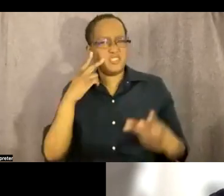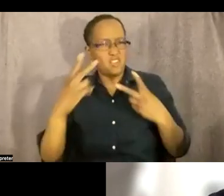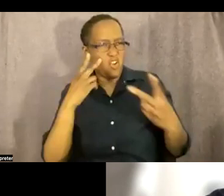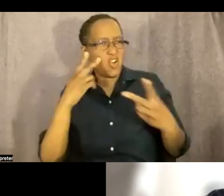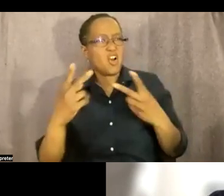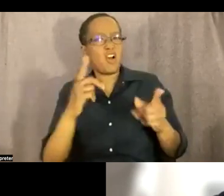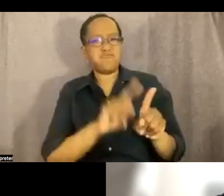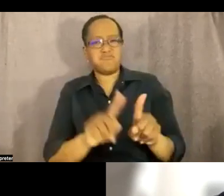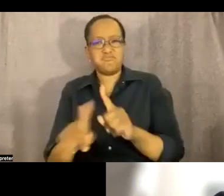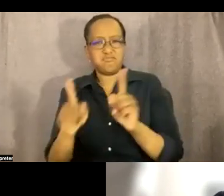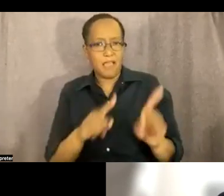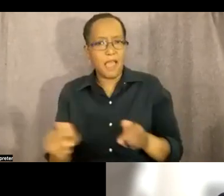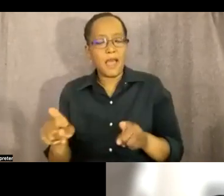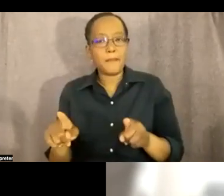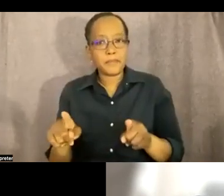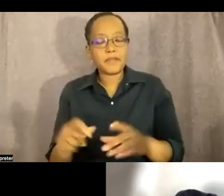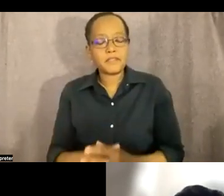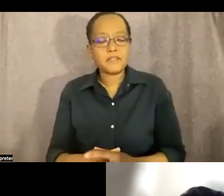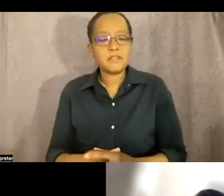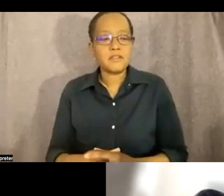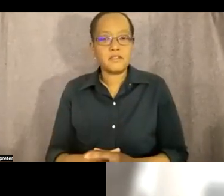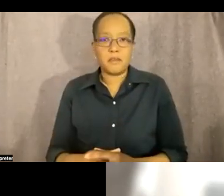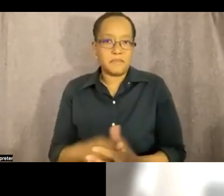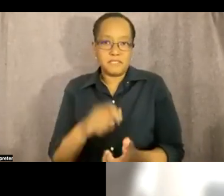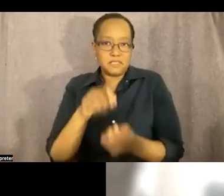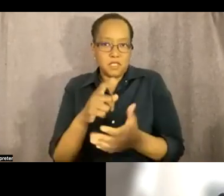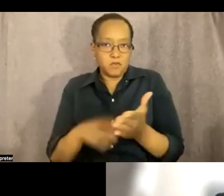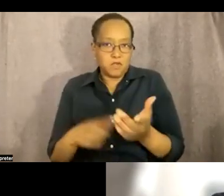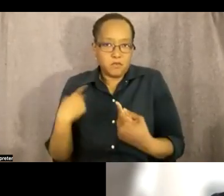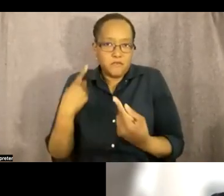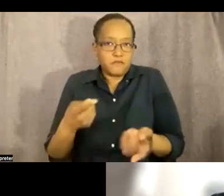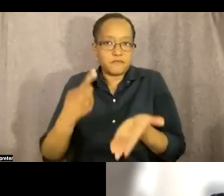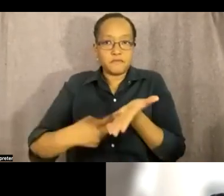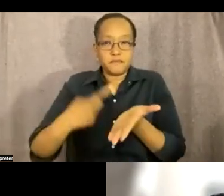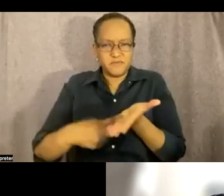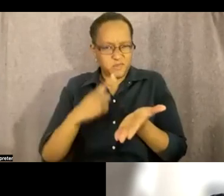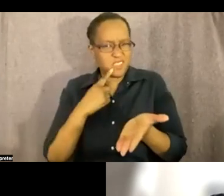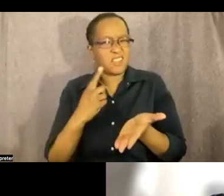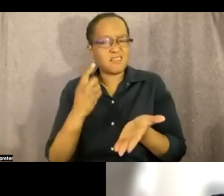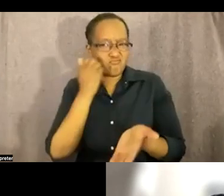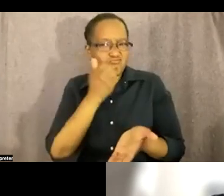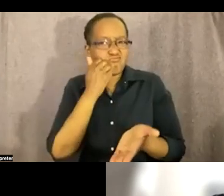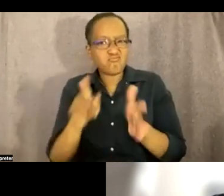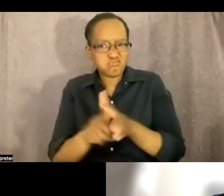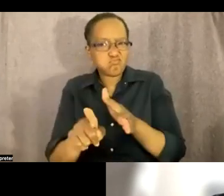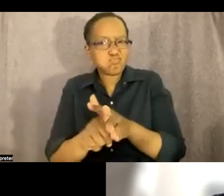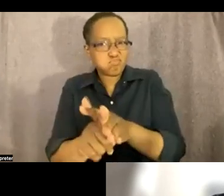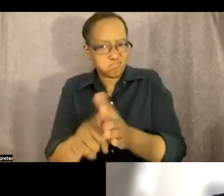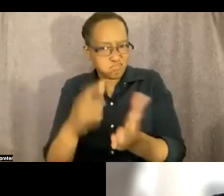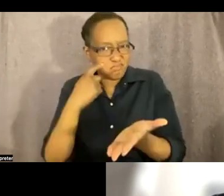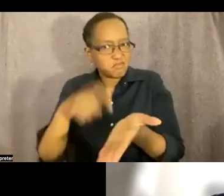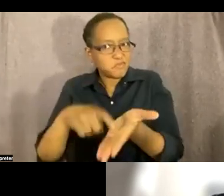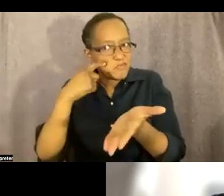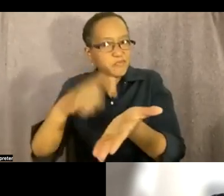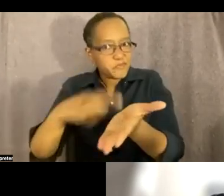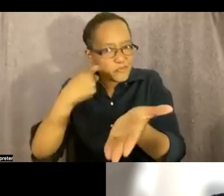i mean exactly this is what we're we're we're talking about the it's common thing and uh and uh